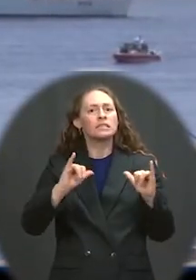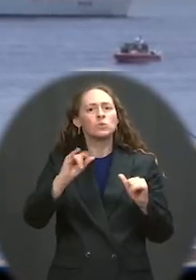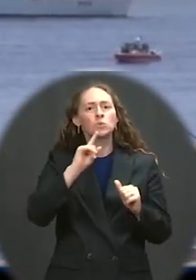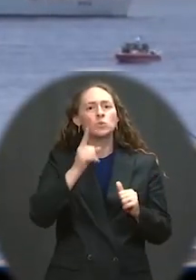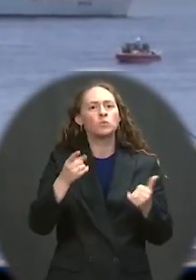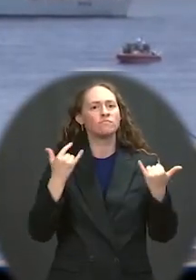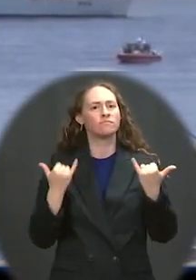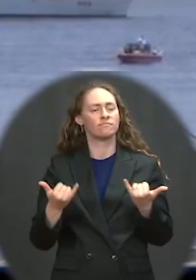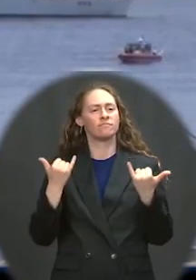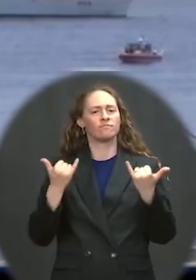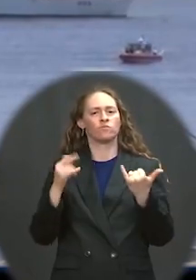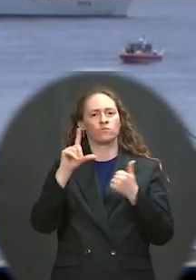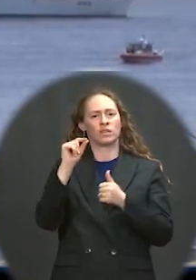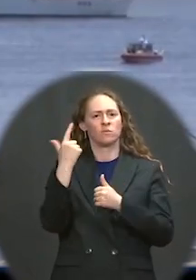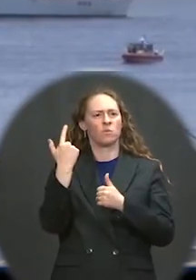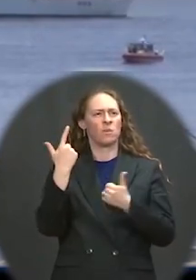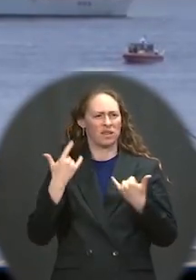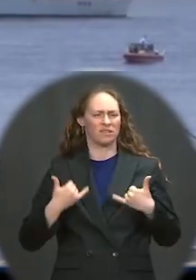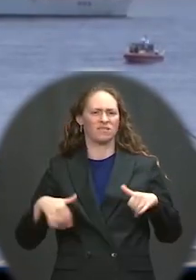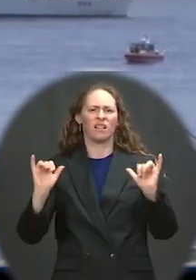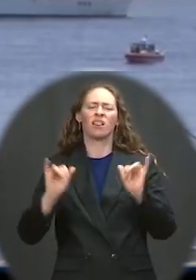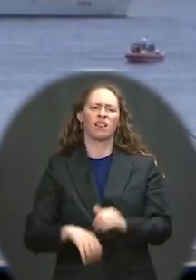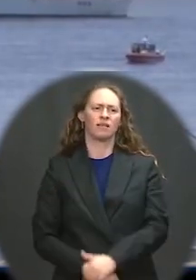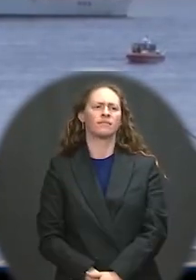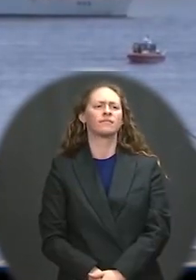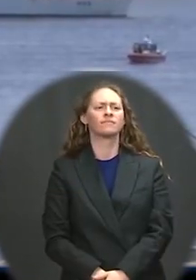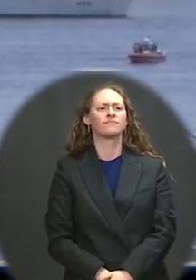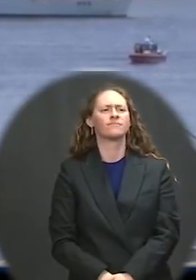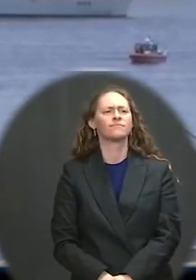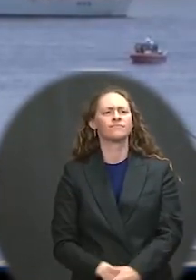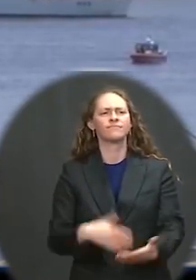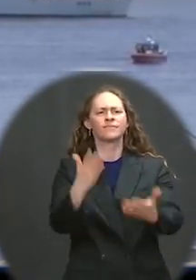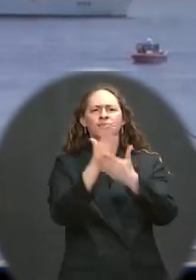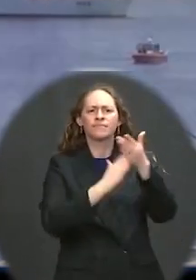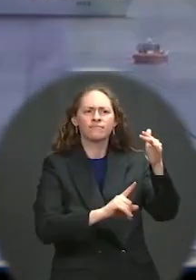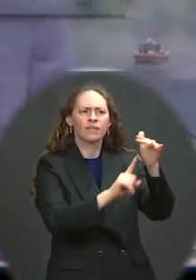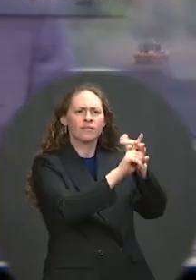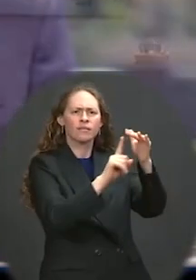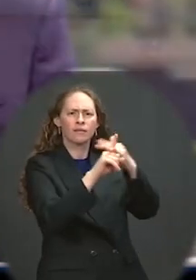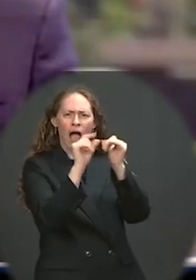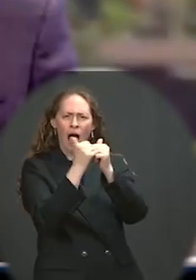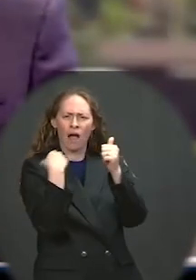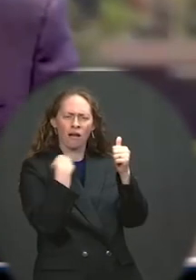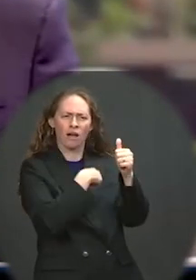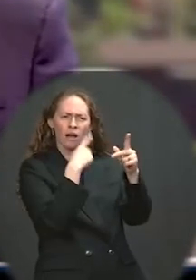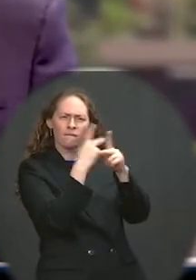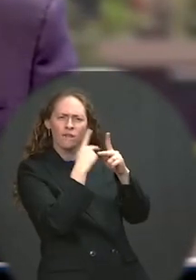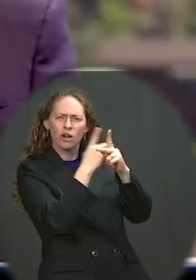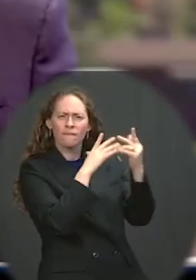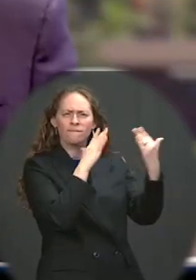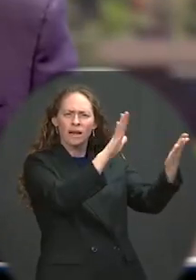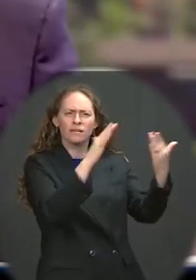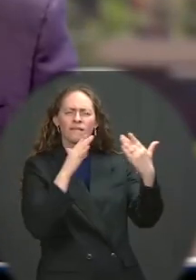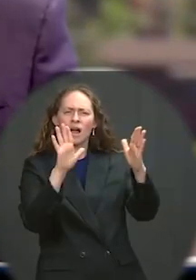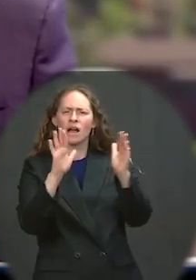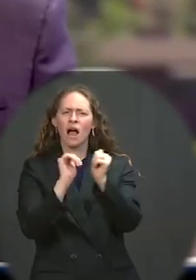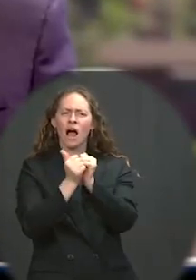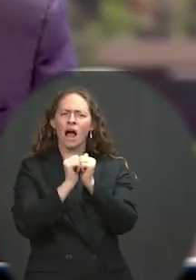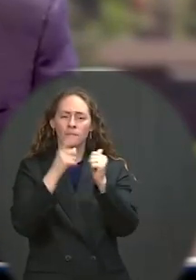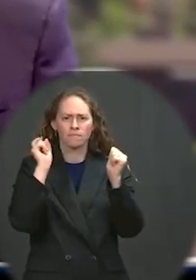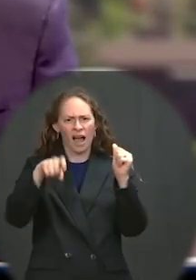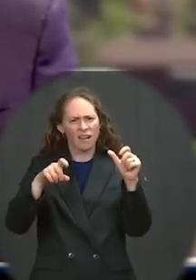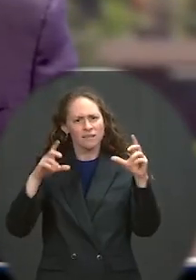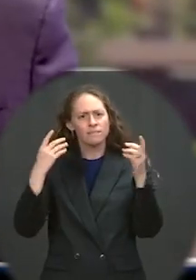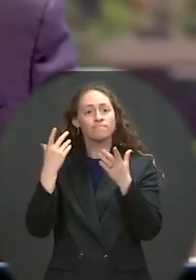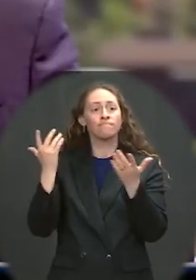is by investing in America's enduring advantages and ensure that we're operating from a position of